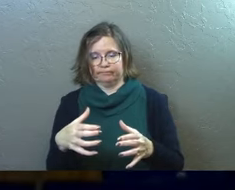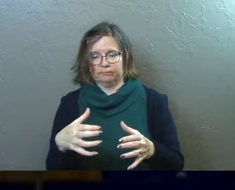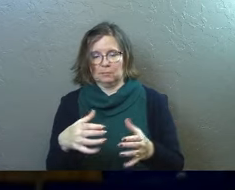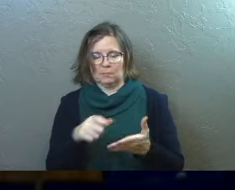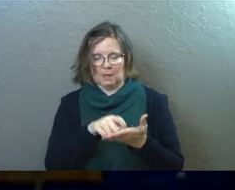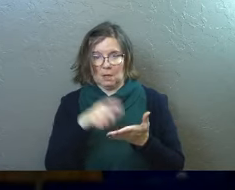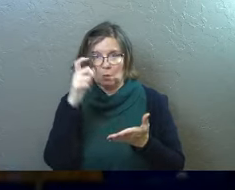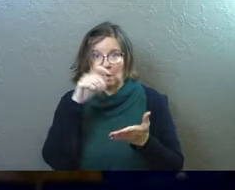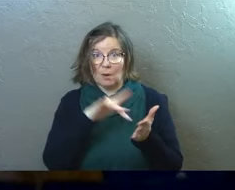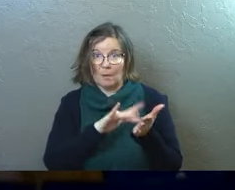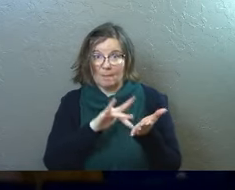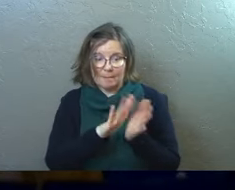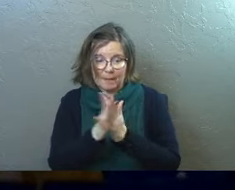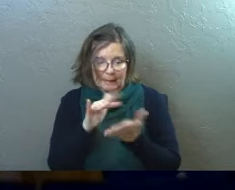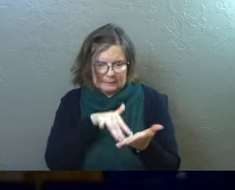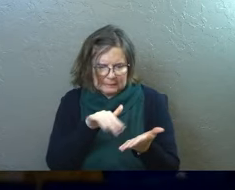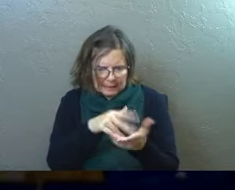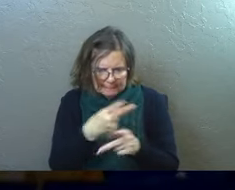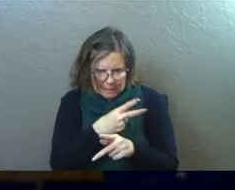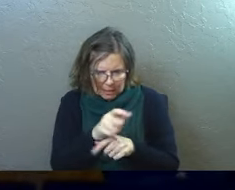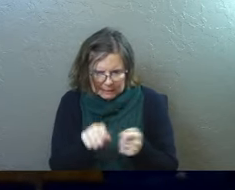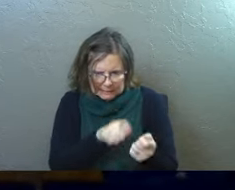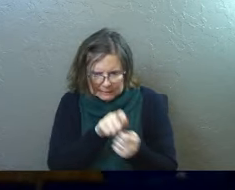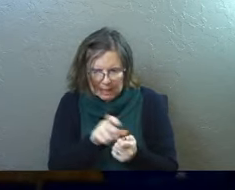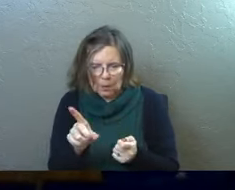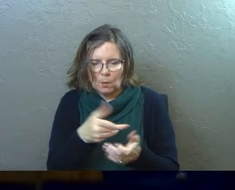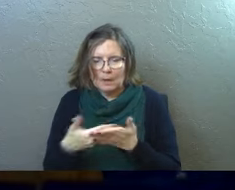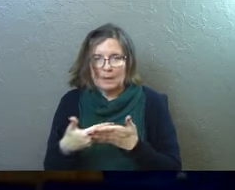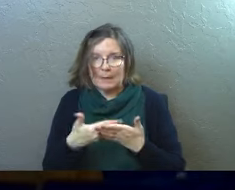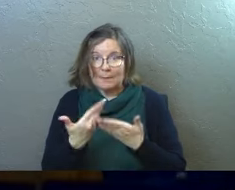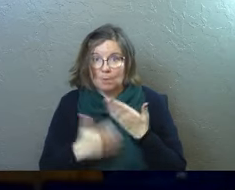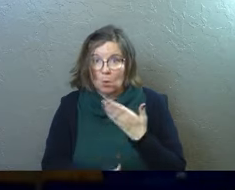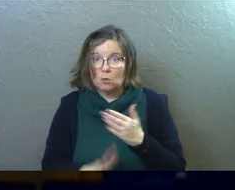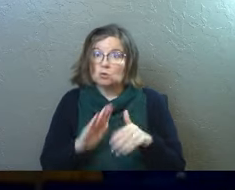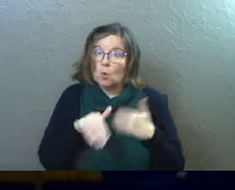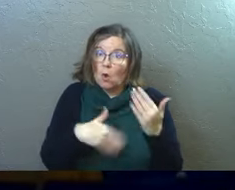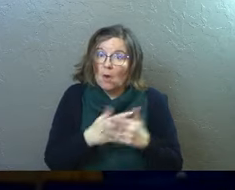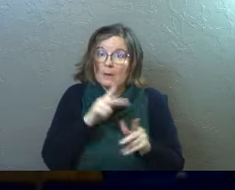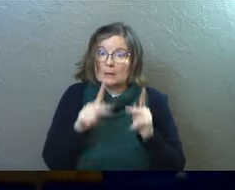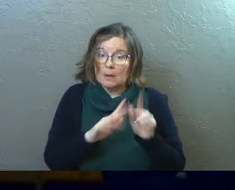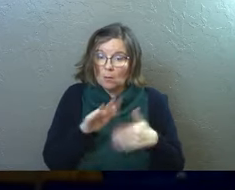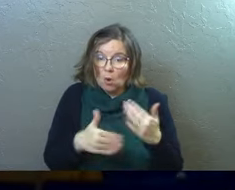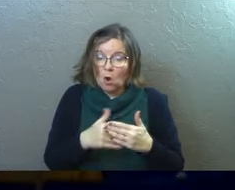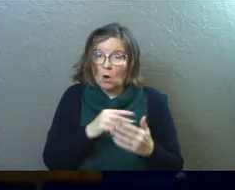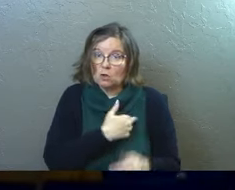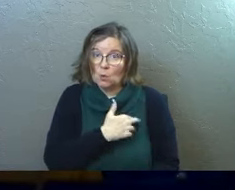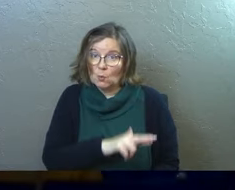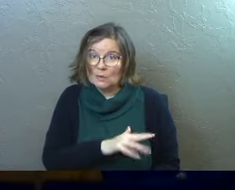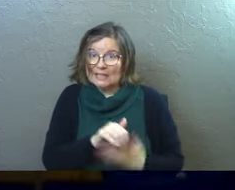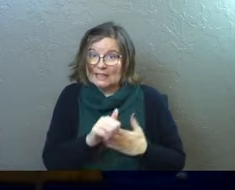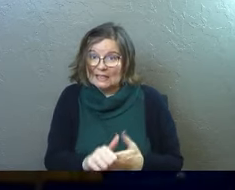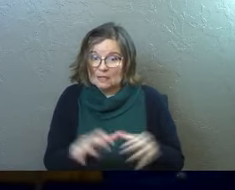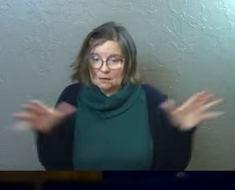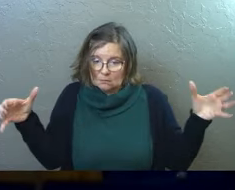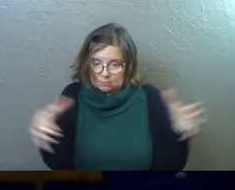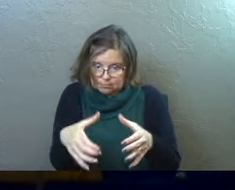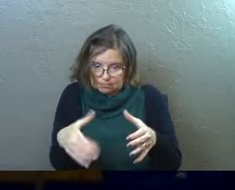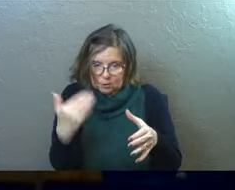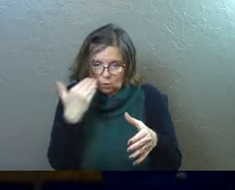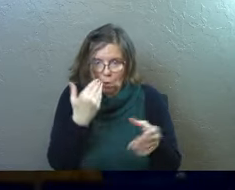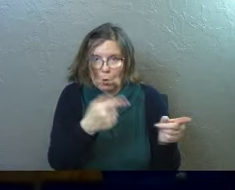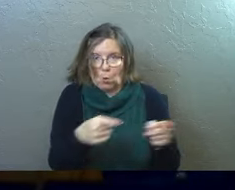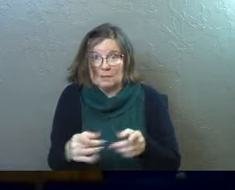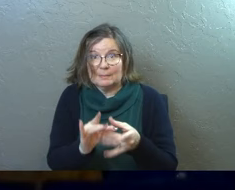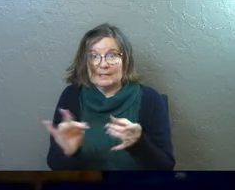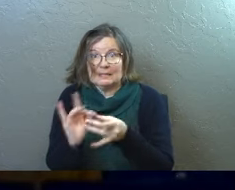and we're going to have a Bible study together and figure out exactly where the baby's been born. So all these people, all your religious leaders, they all know